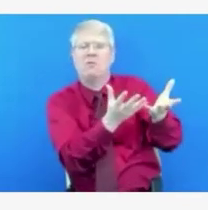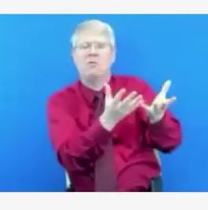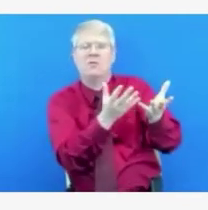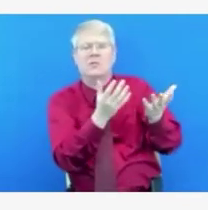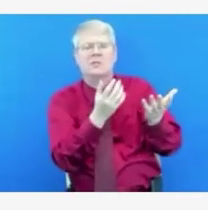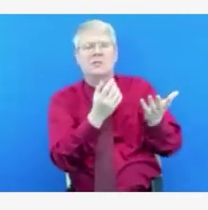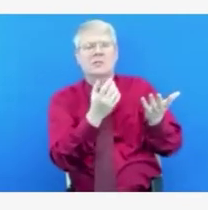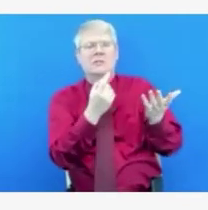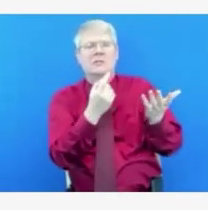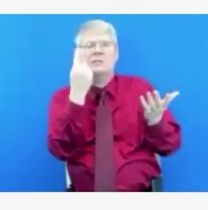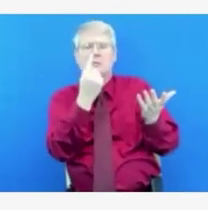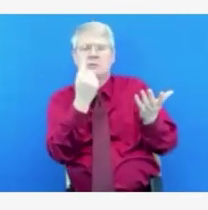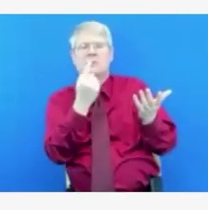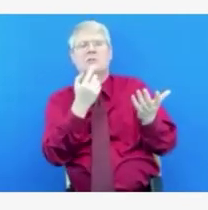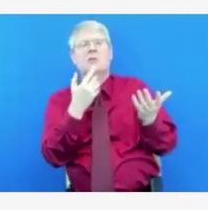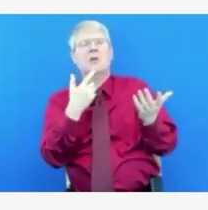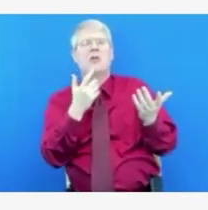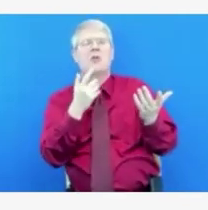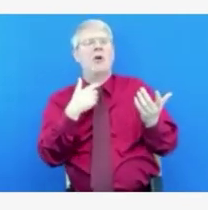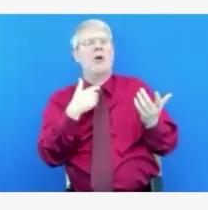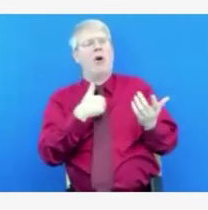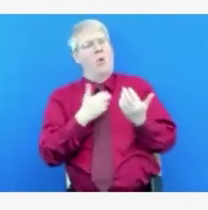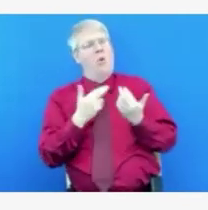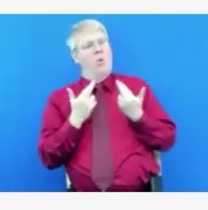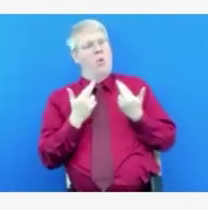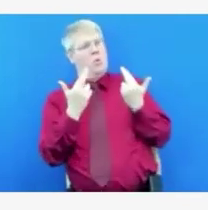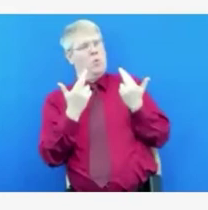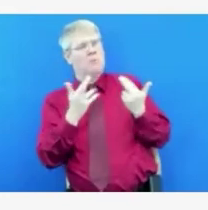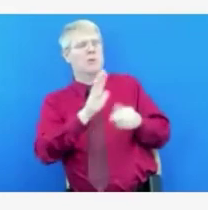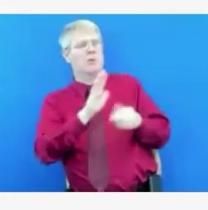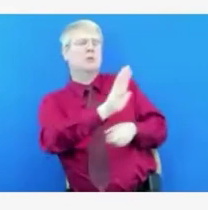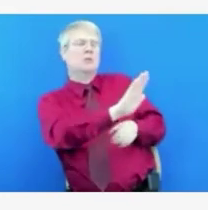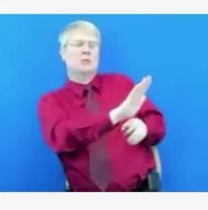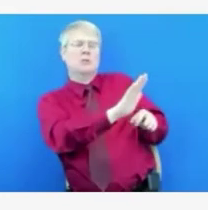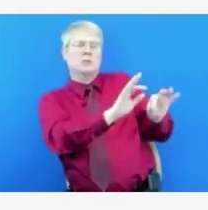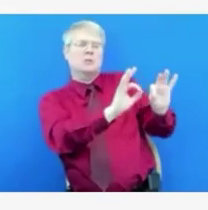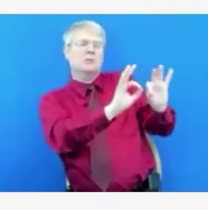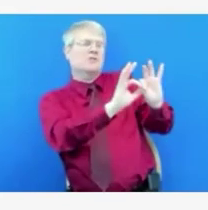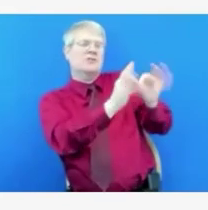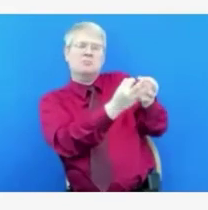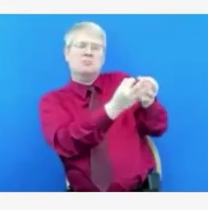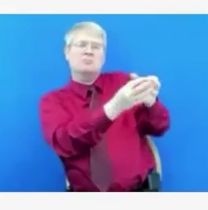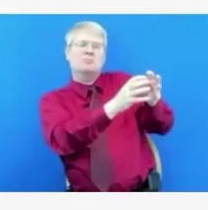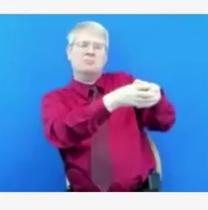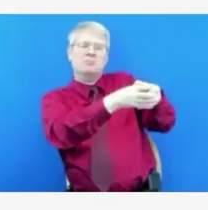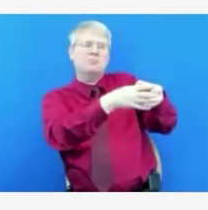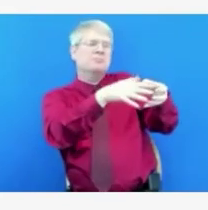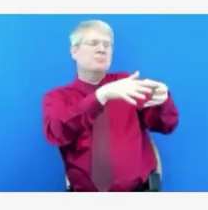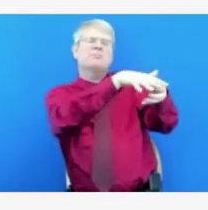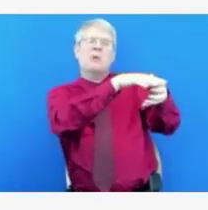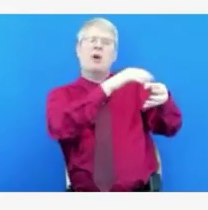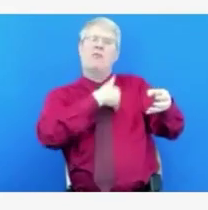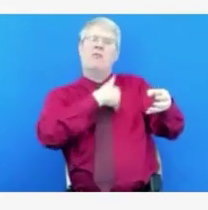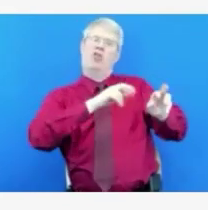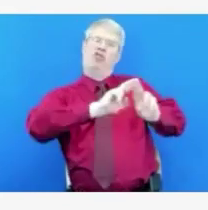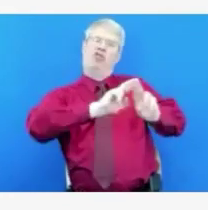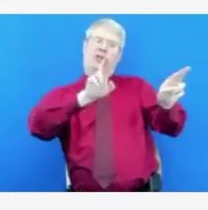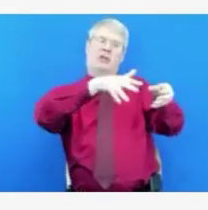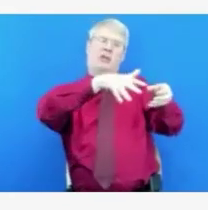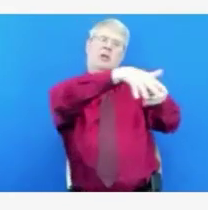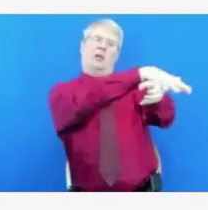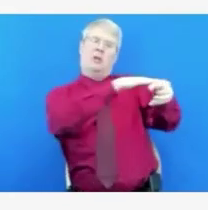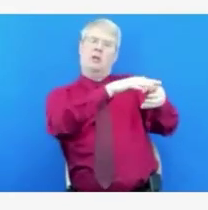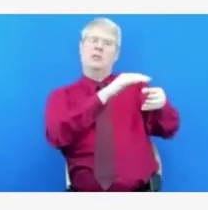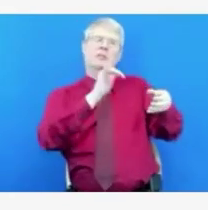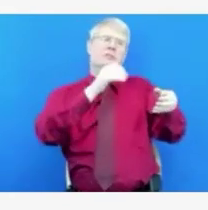family members, both immediately as well as extended family members to support and surround those kids.